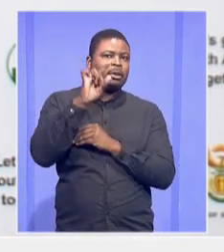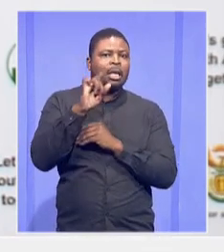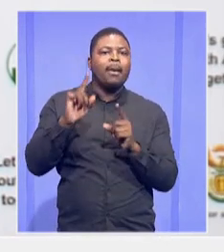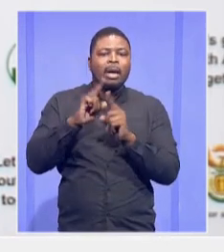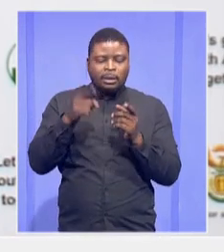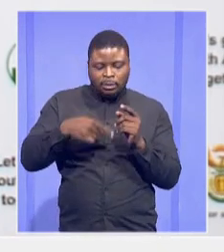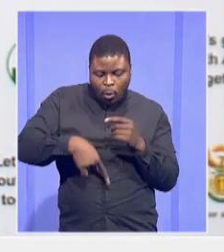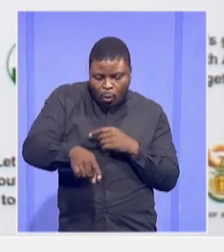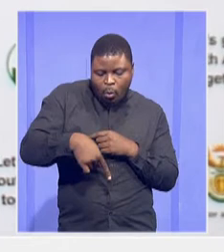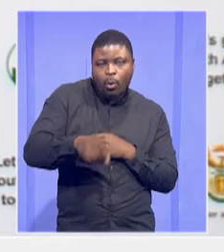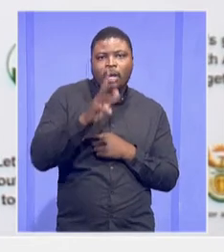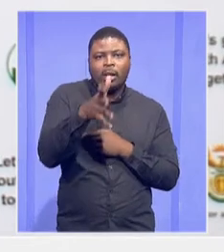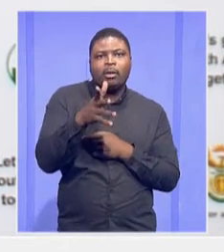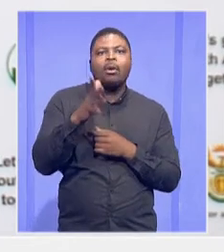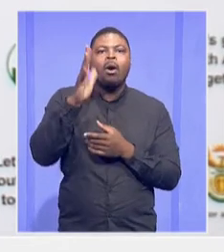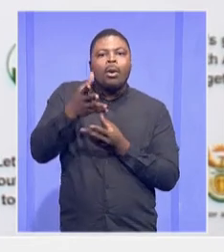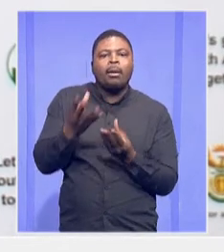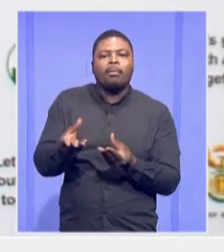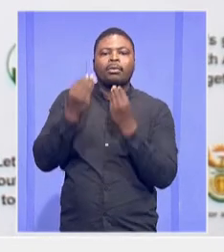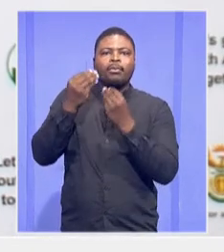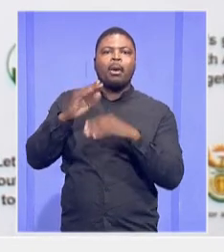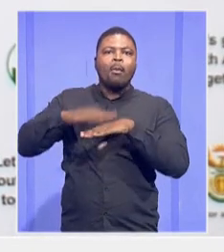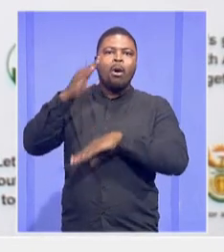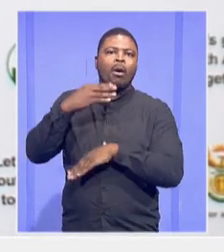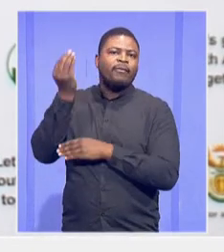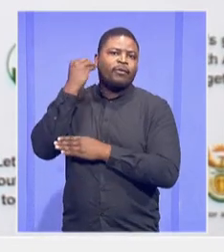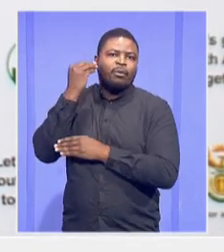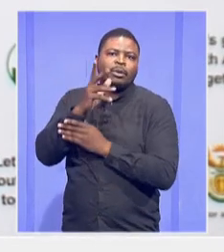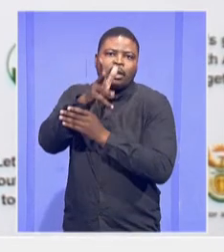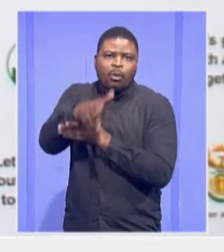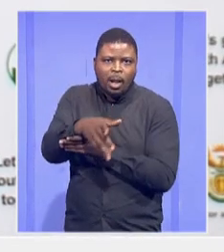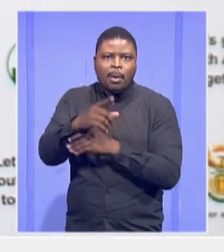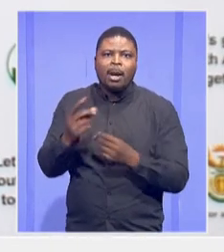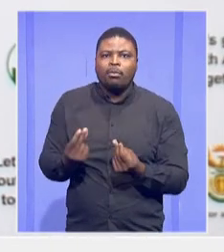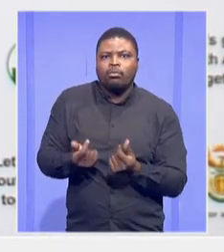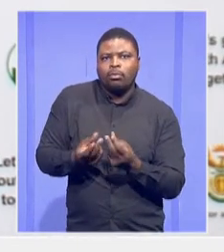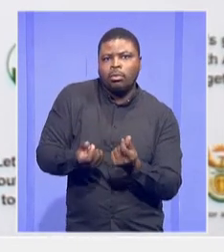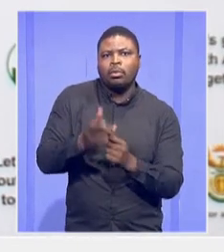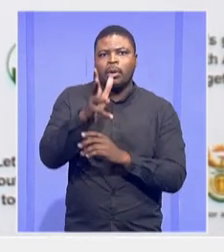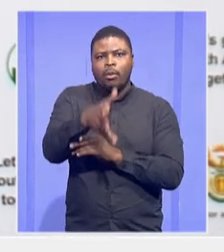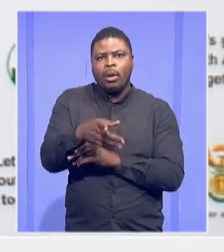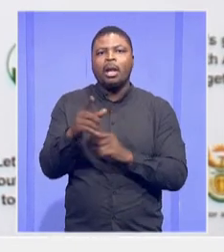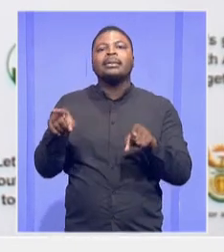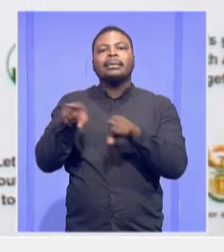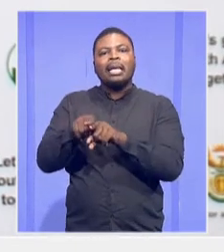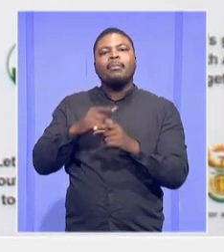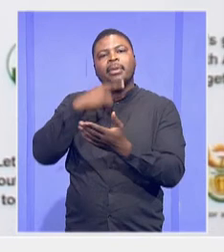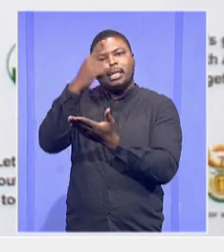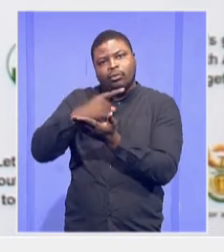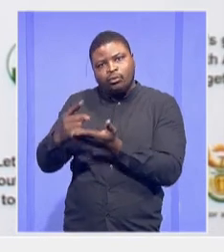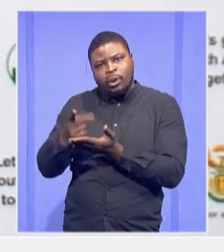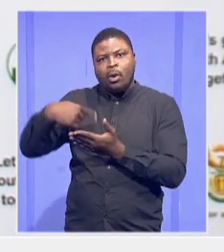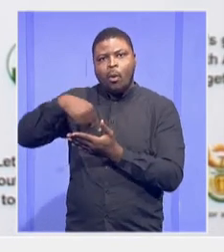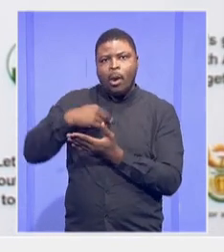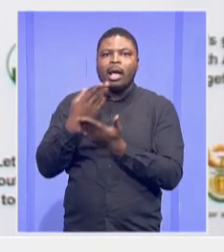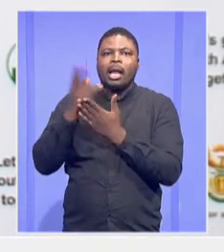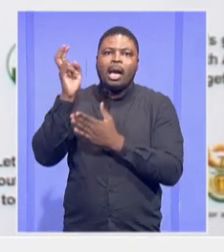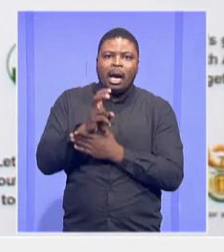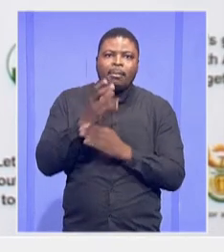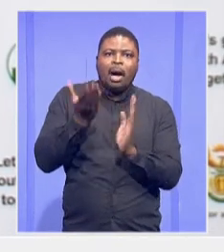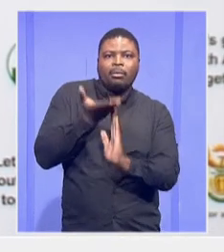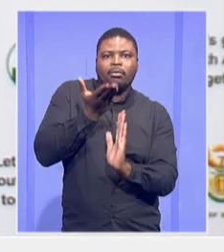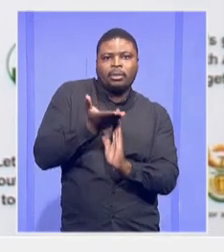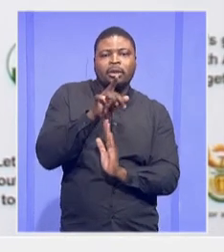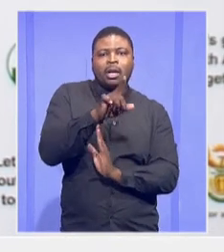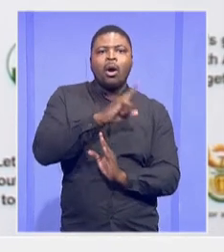week. They are going to come fast and furious. And that's why I said even next week we could come and brief again. There are many projects